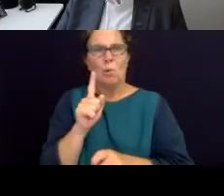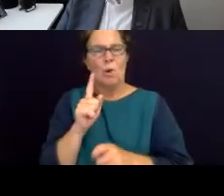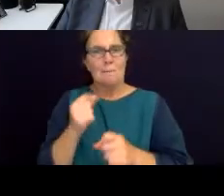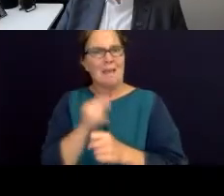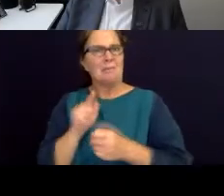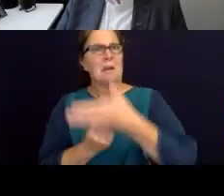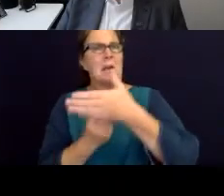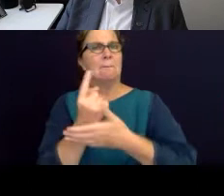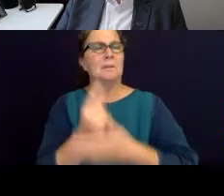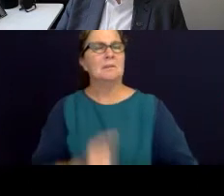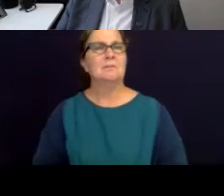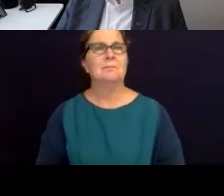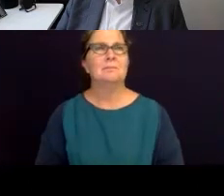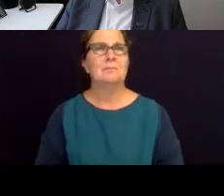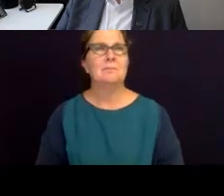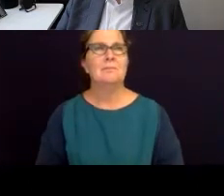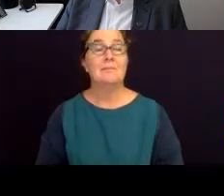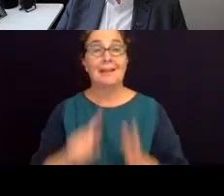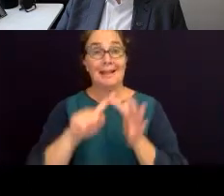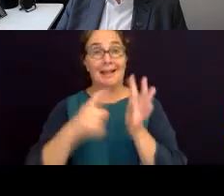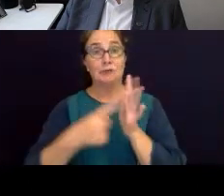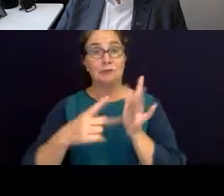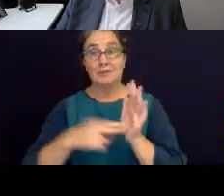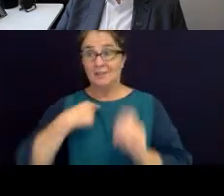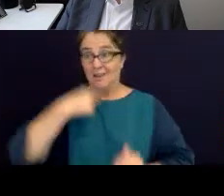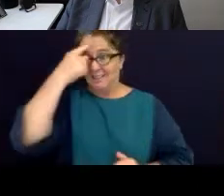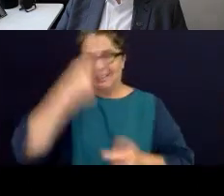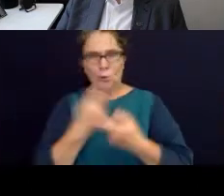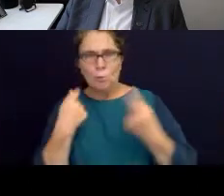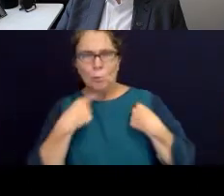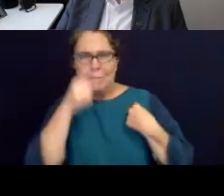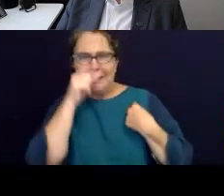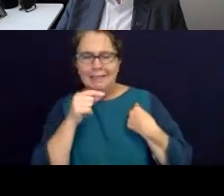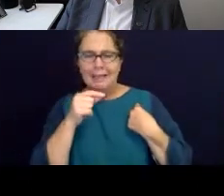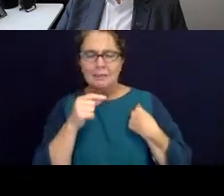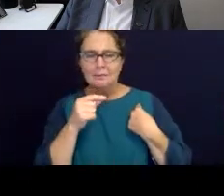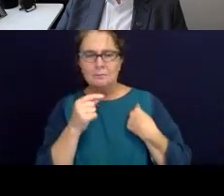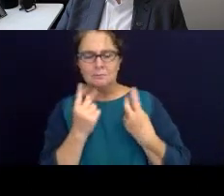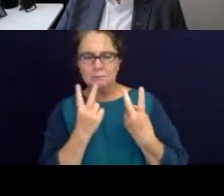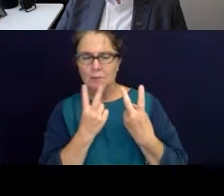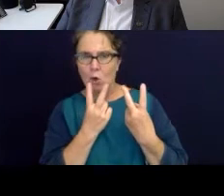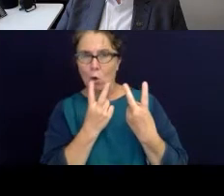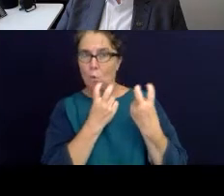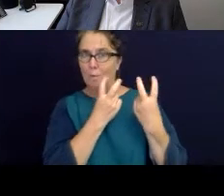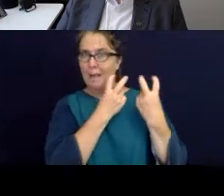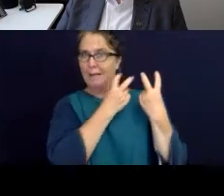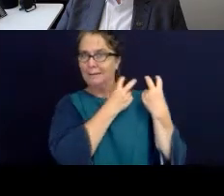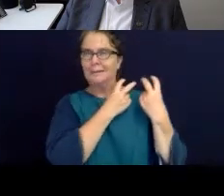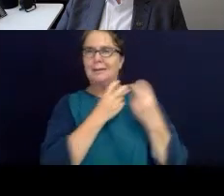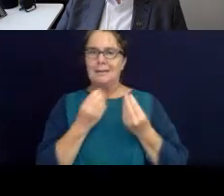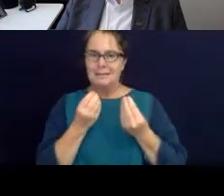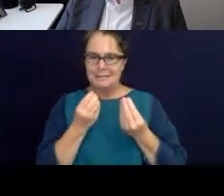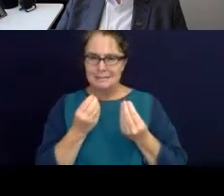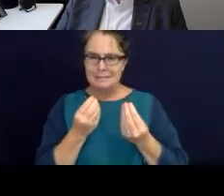I think we can trace some of the origins of this, of the current state of affairs. If we look back at some of the